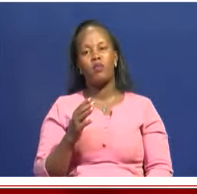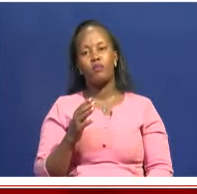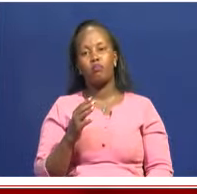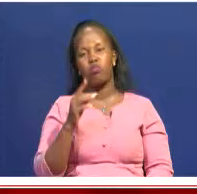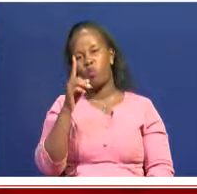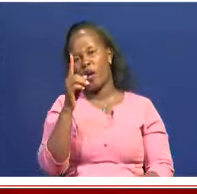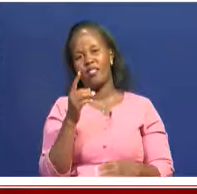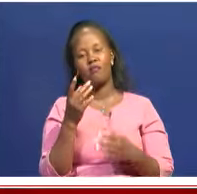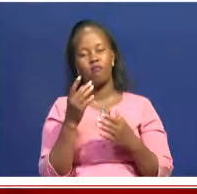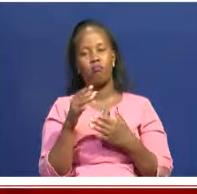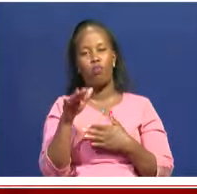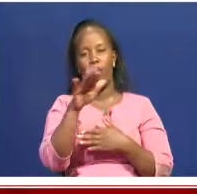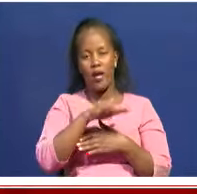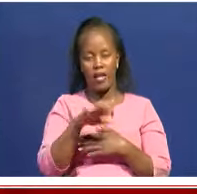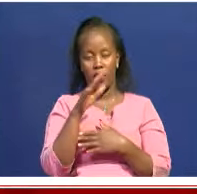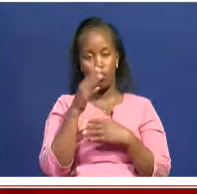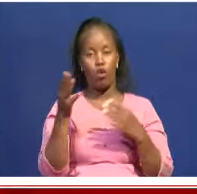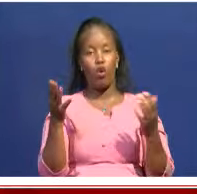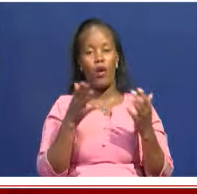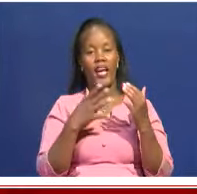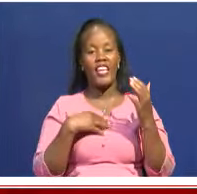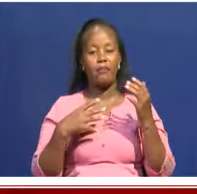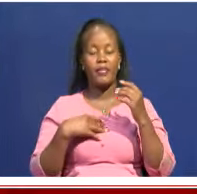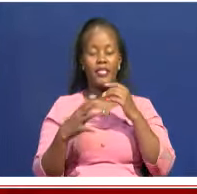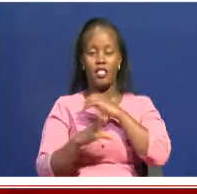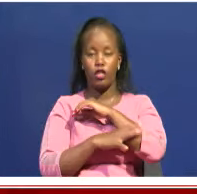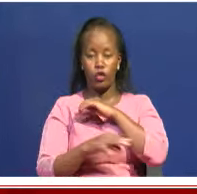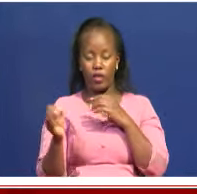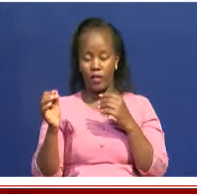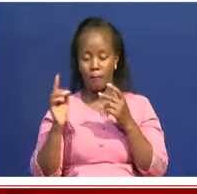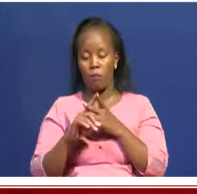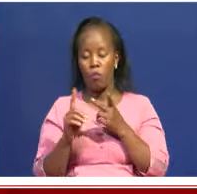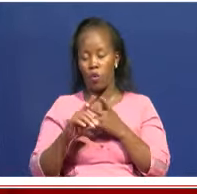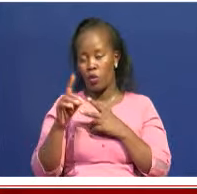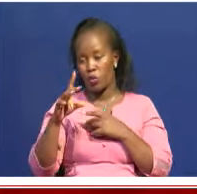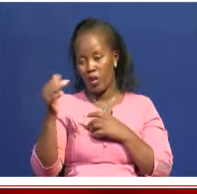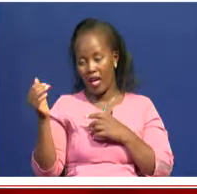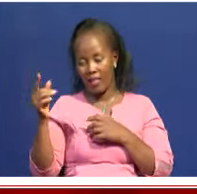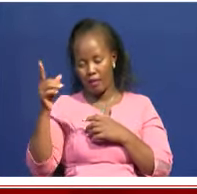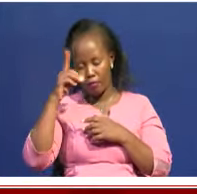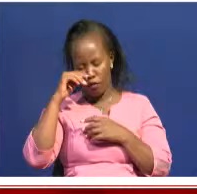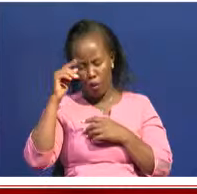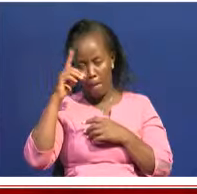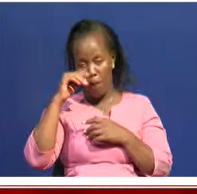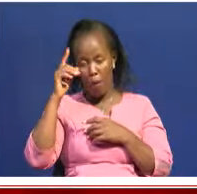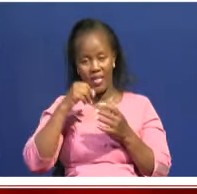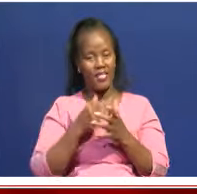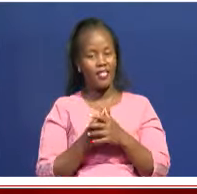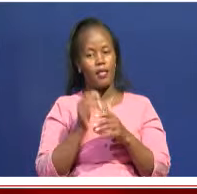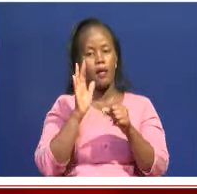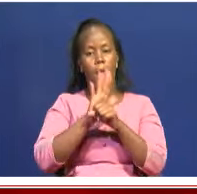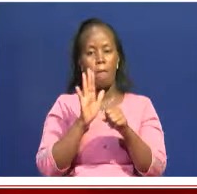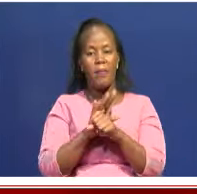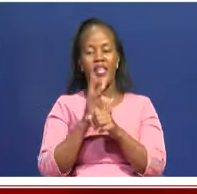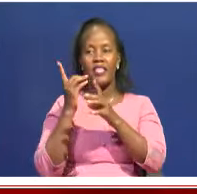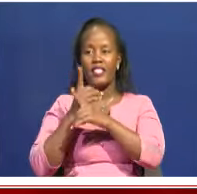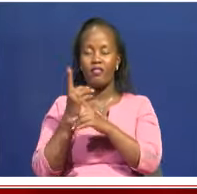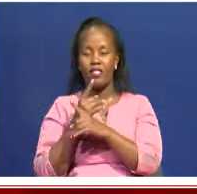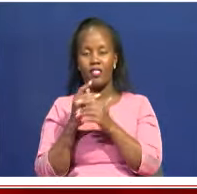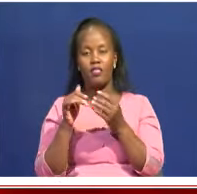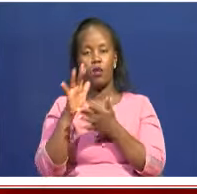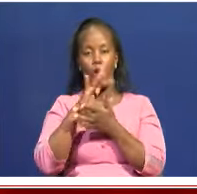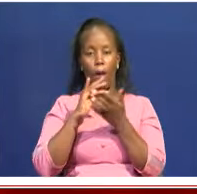And we have the Mazrui Dram, which was stolen from Mombasa. These are sentimental objects whereby the people